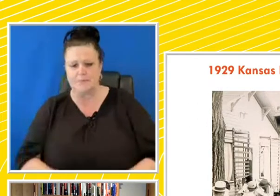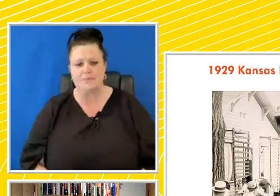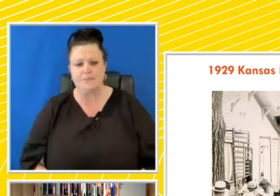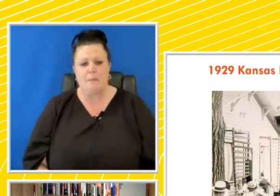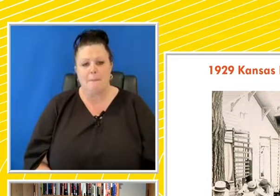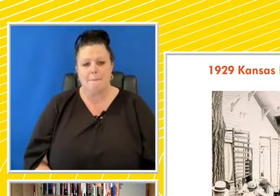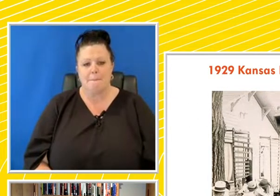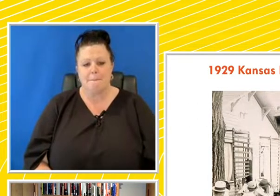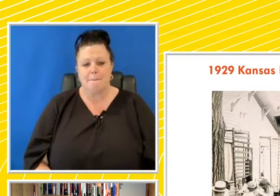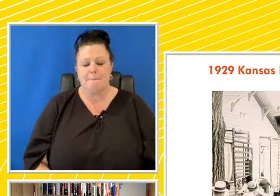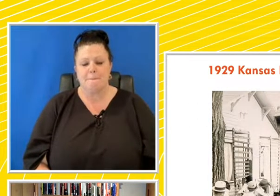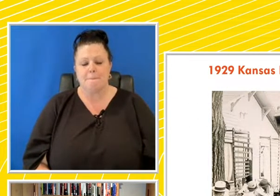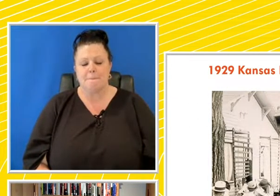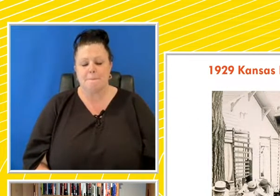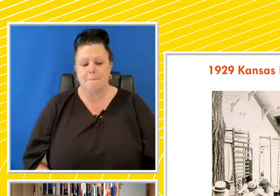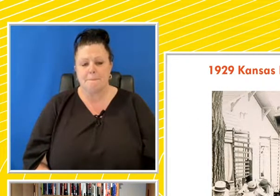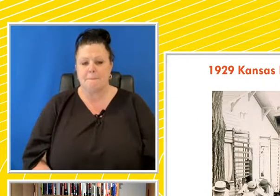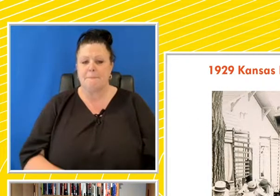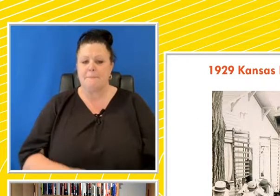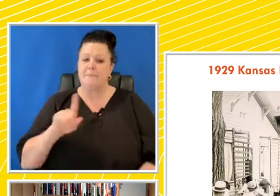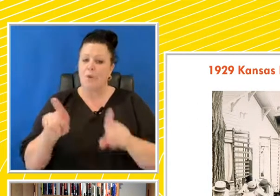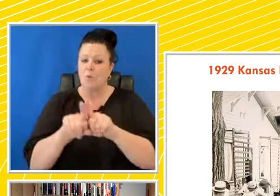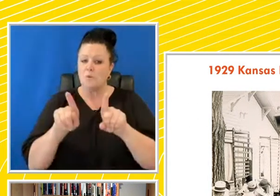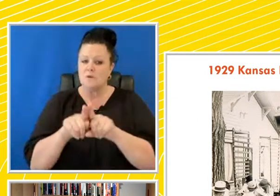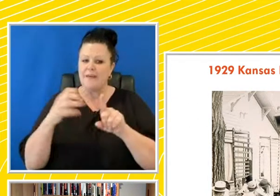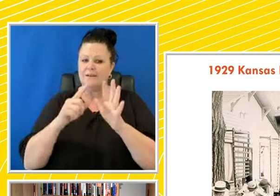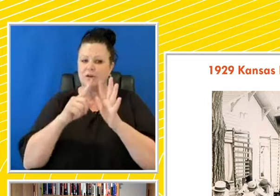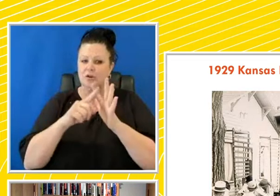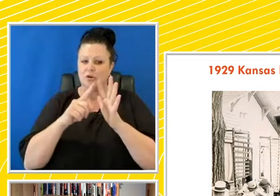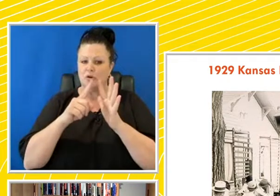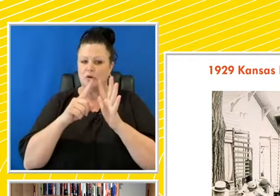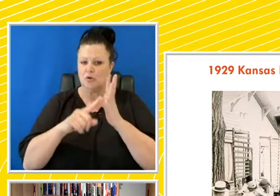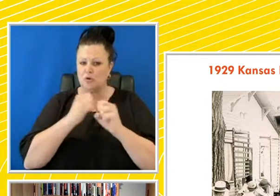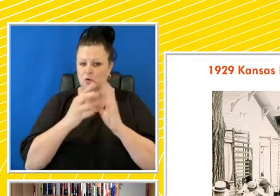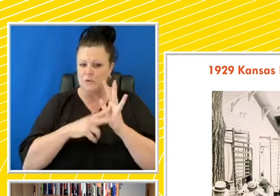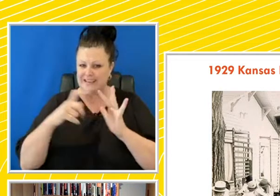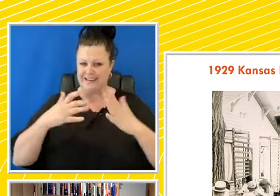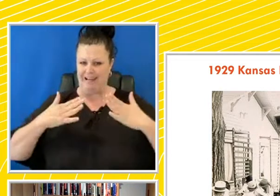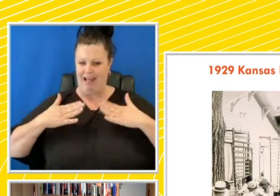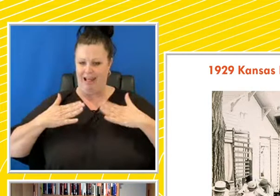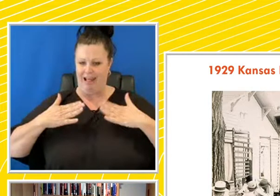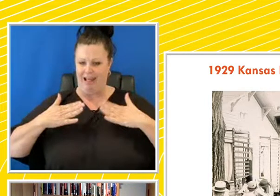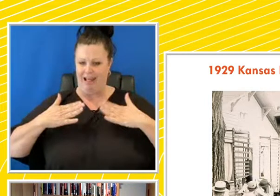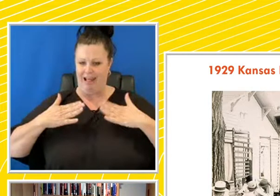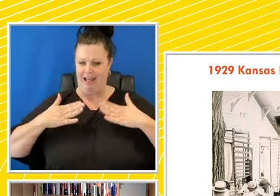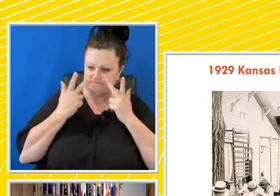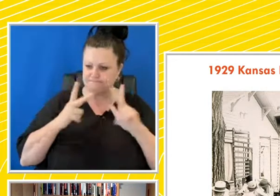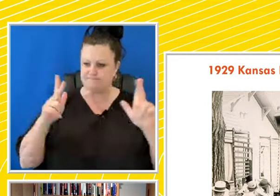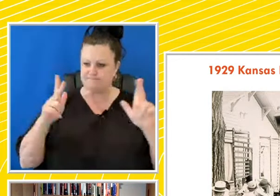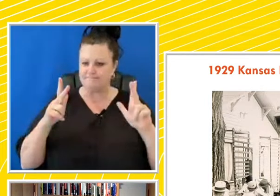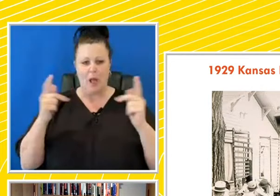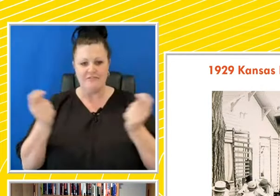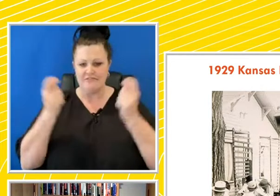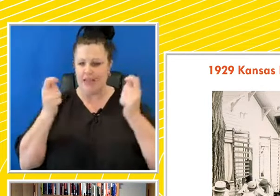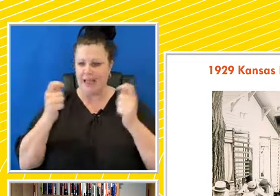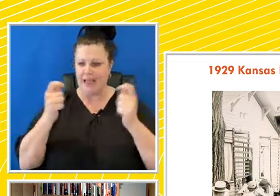On the basis of this, there's eugenic health exhibits that are set up at fairs where people are